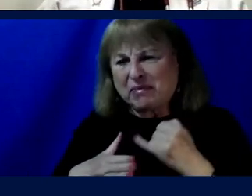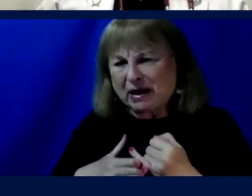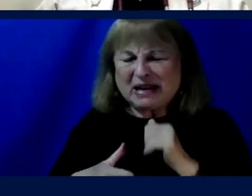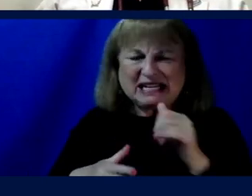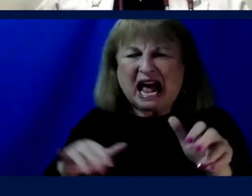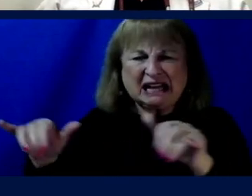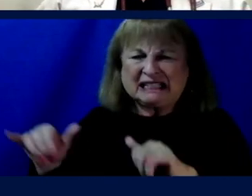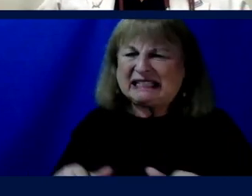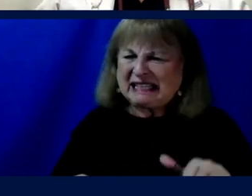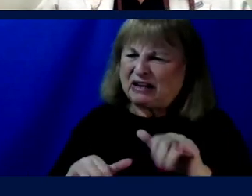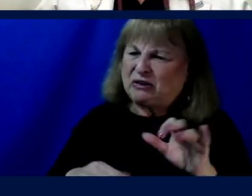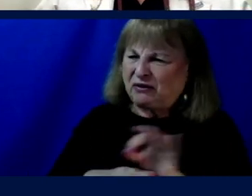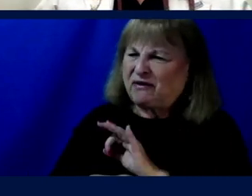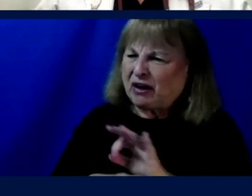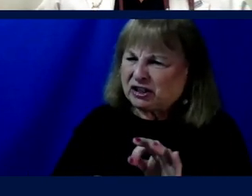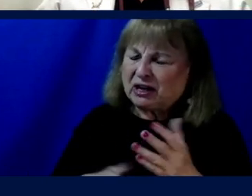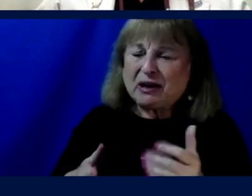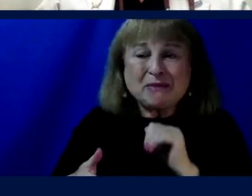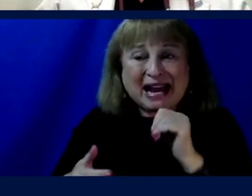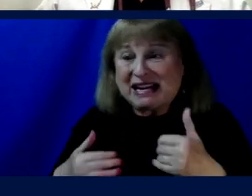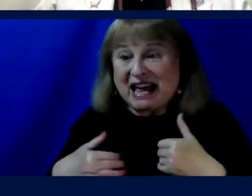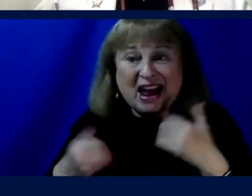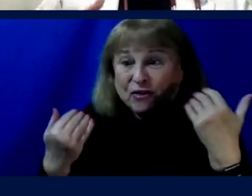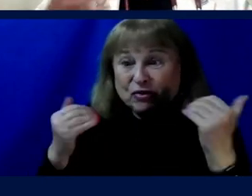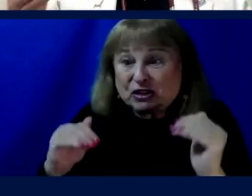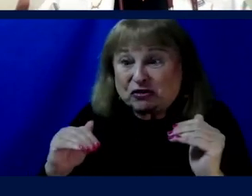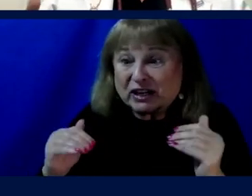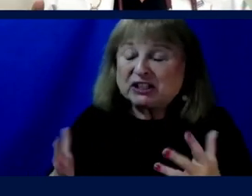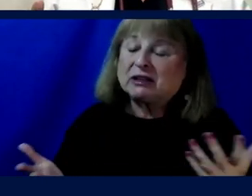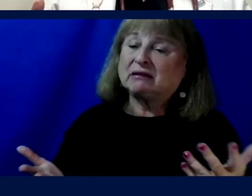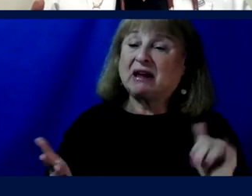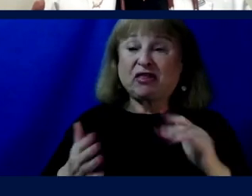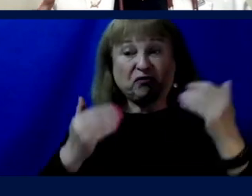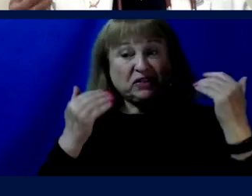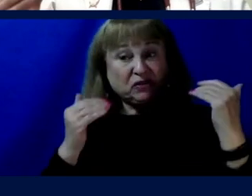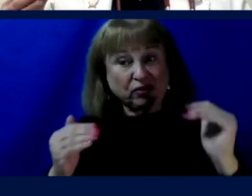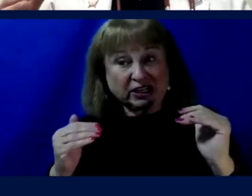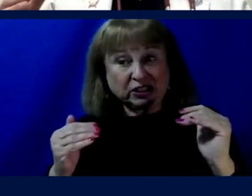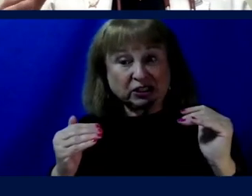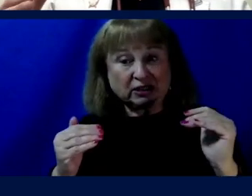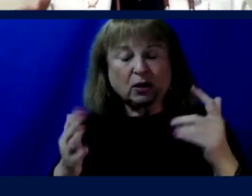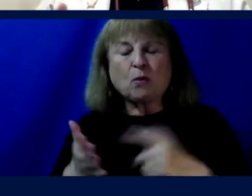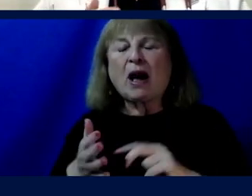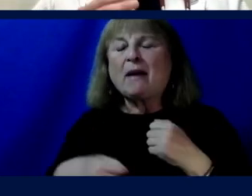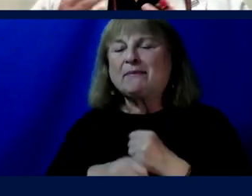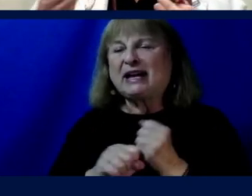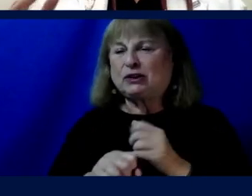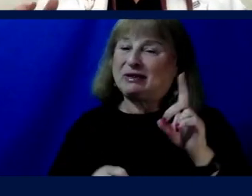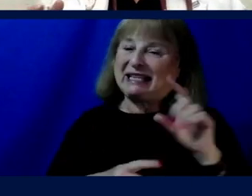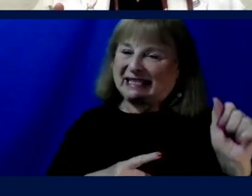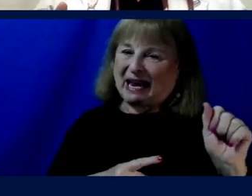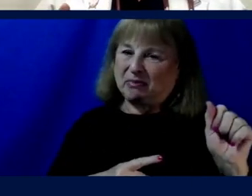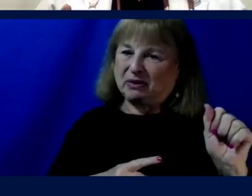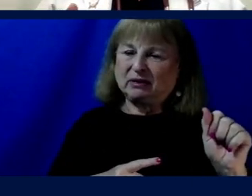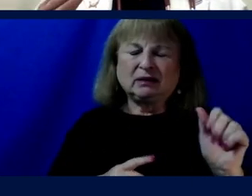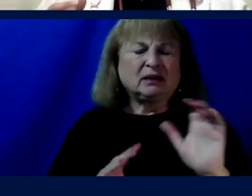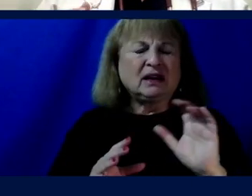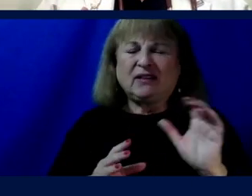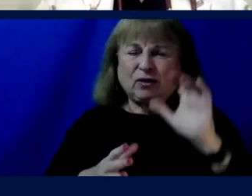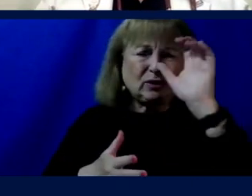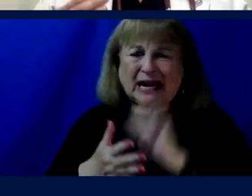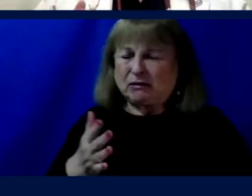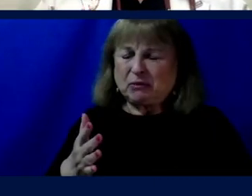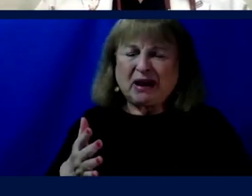-standard structural functions. They may or may not have a restriction, and the restriction is what makes you disabled. If you take nothing else away